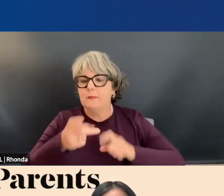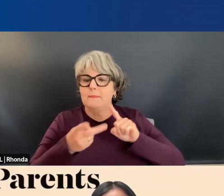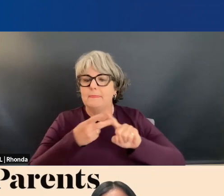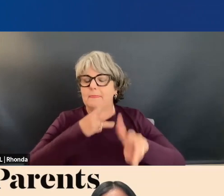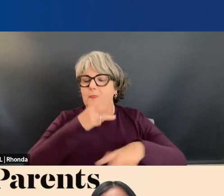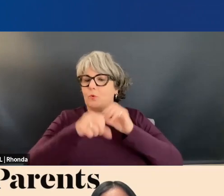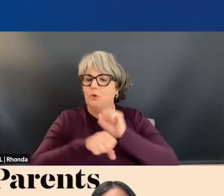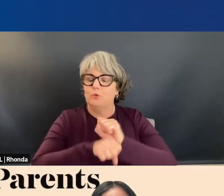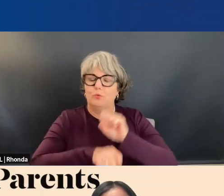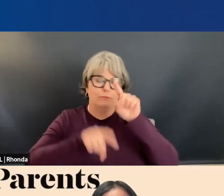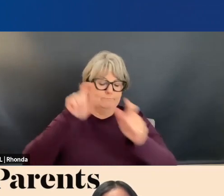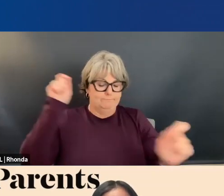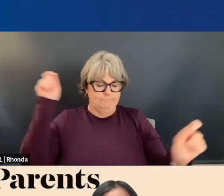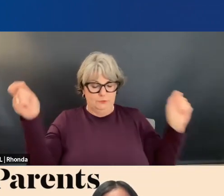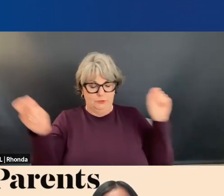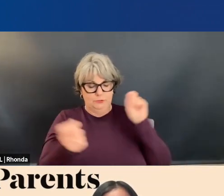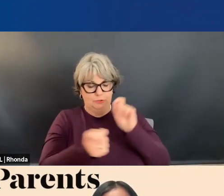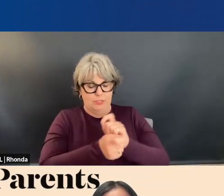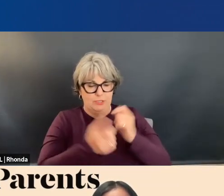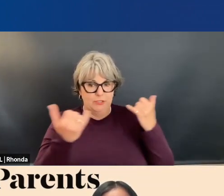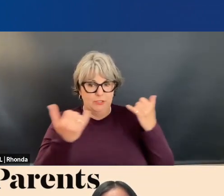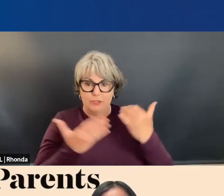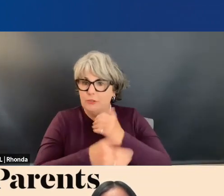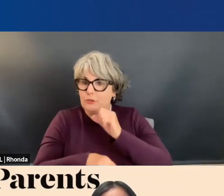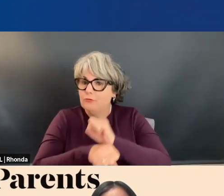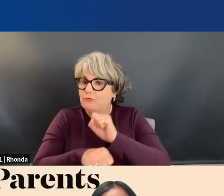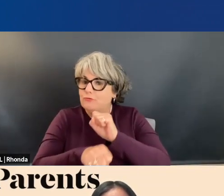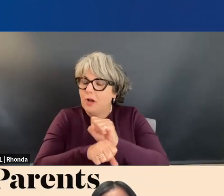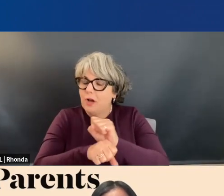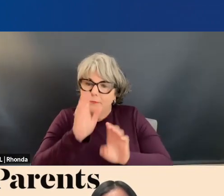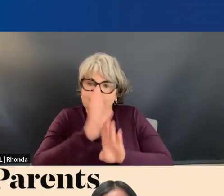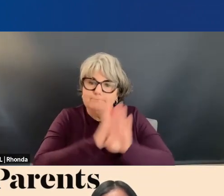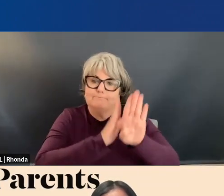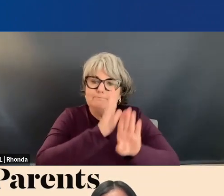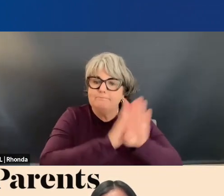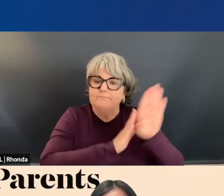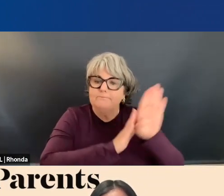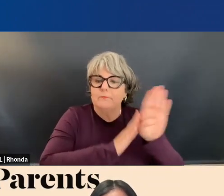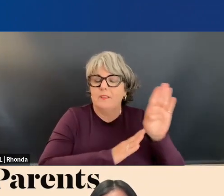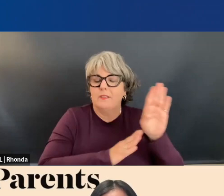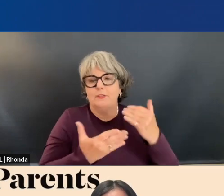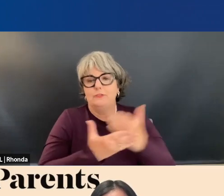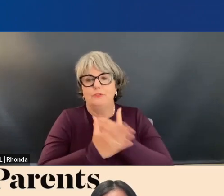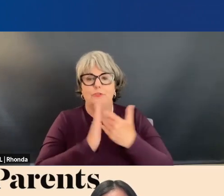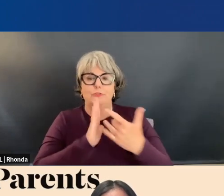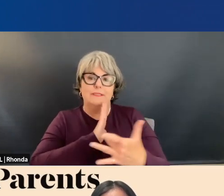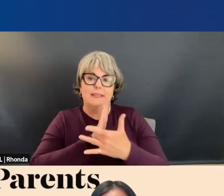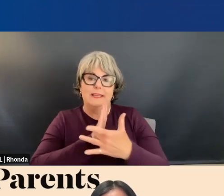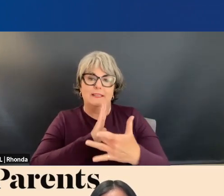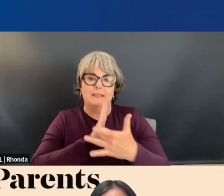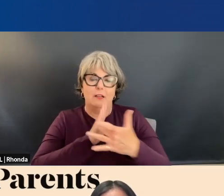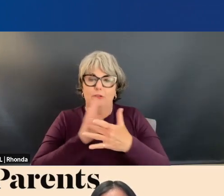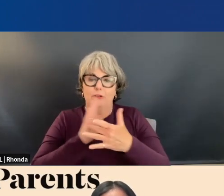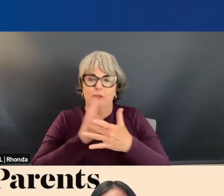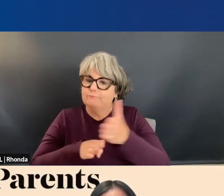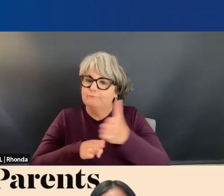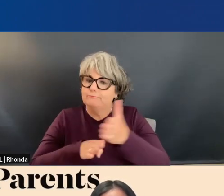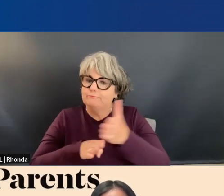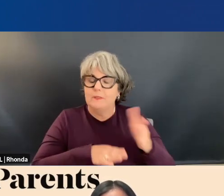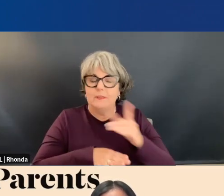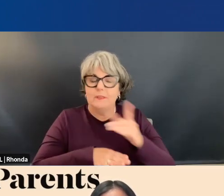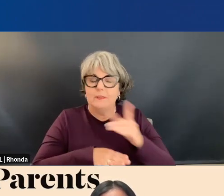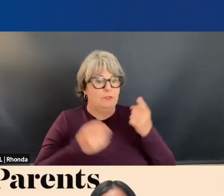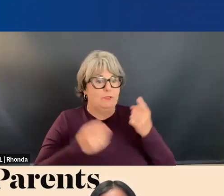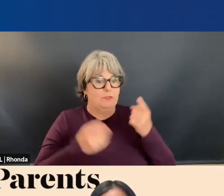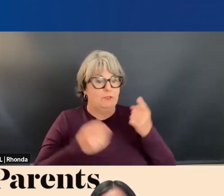is rapidly shifting, and new jobs are being created in all these leading-edge and technology-driven areas that frankly didn't even